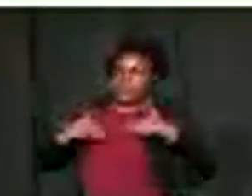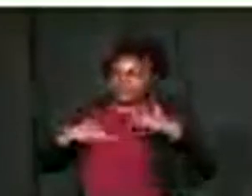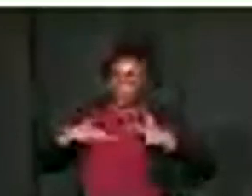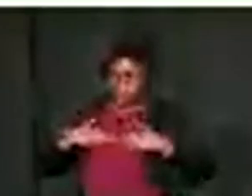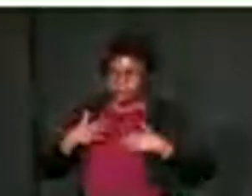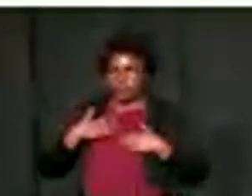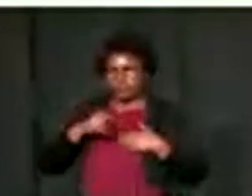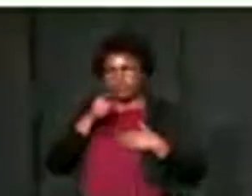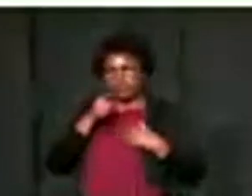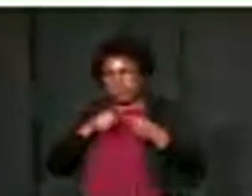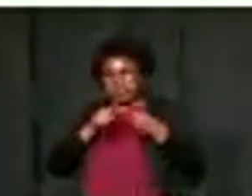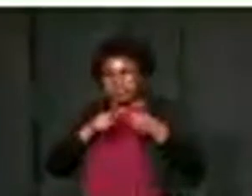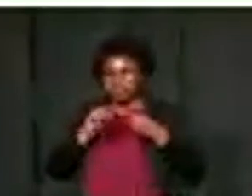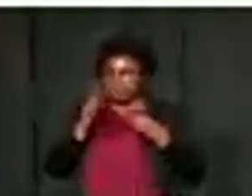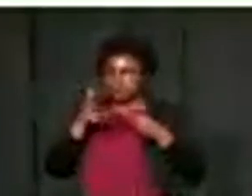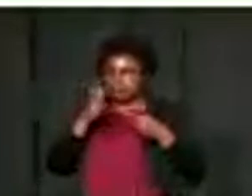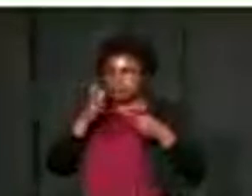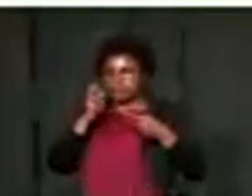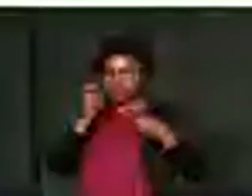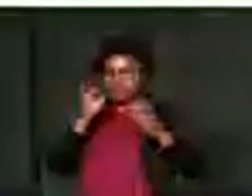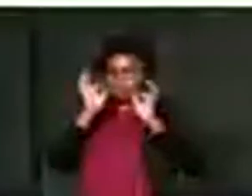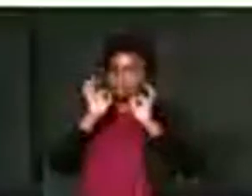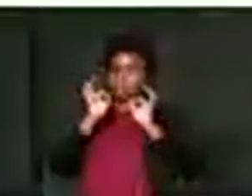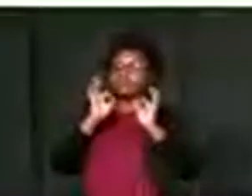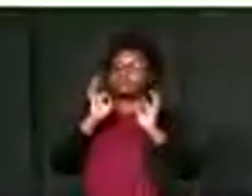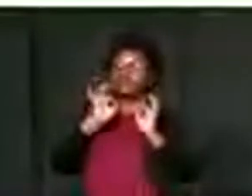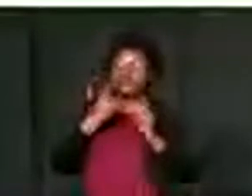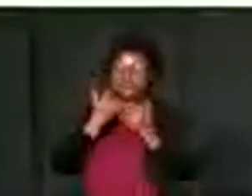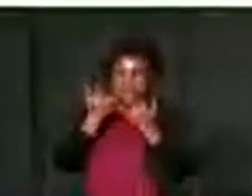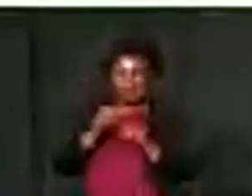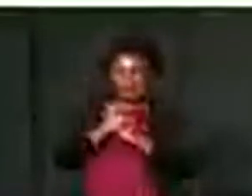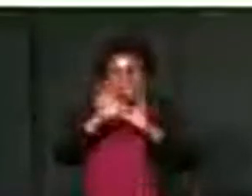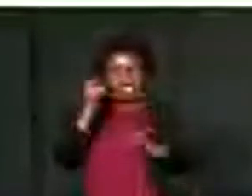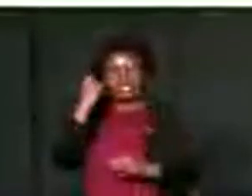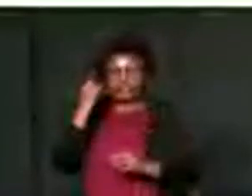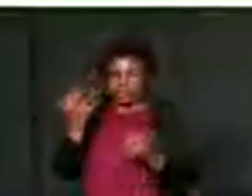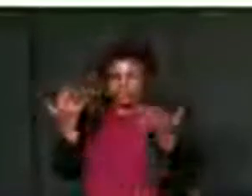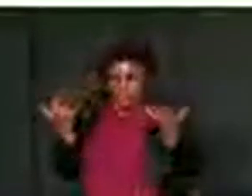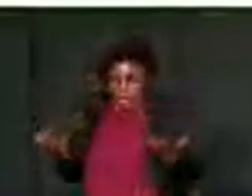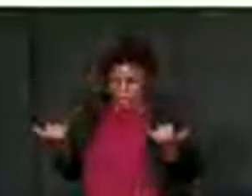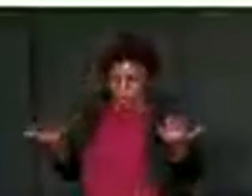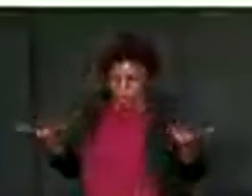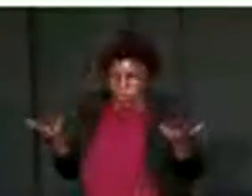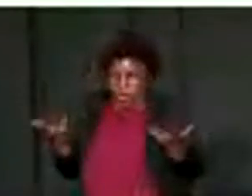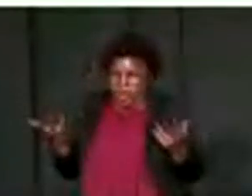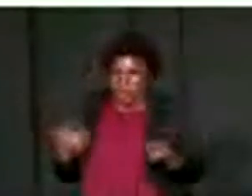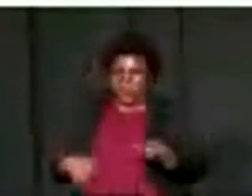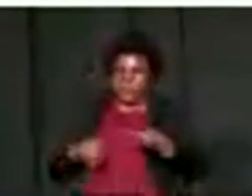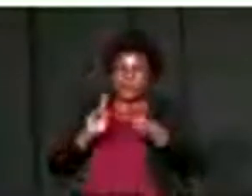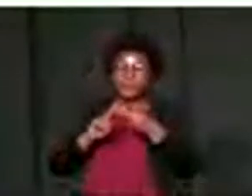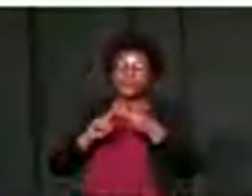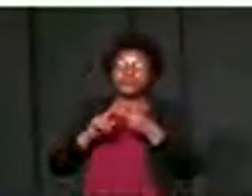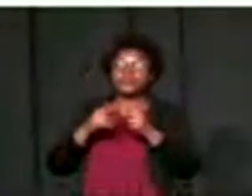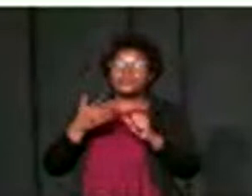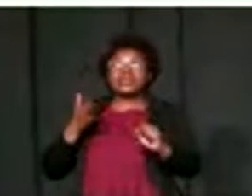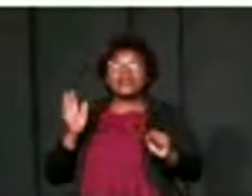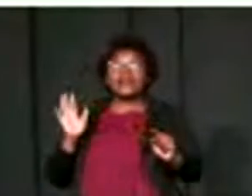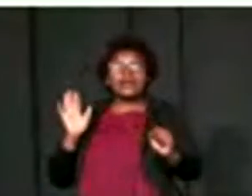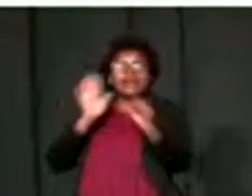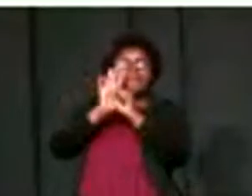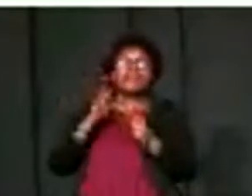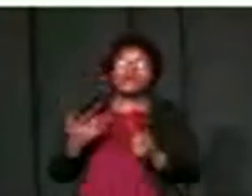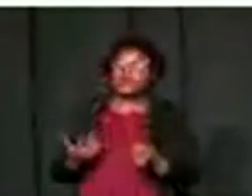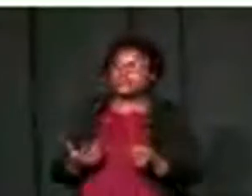out quite well, and we all got a sense of where we are. To interrogate the impact and cost,